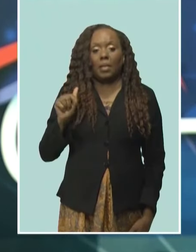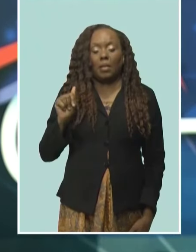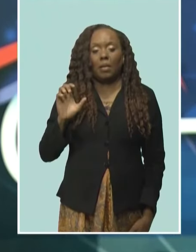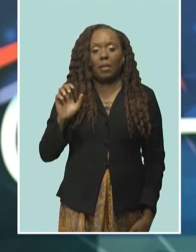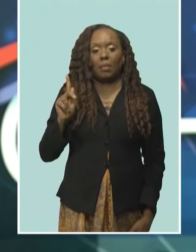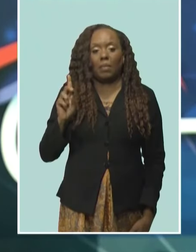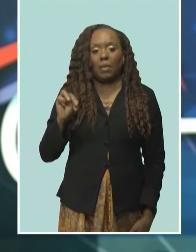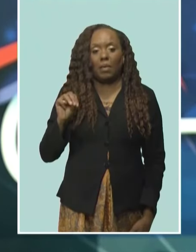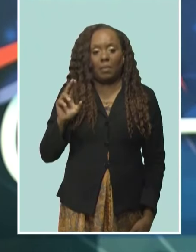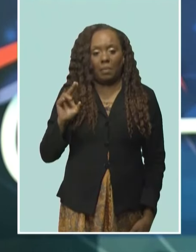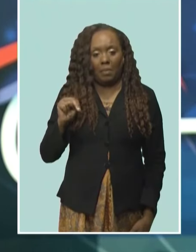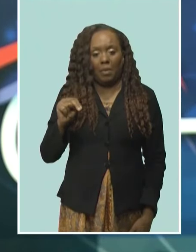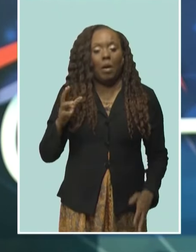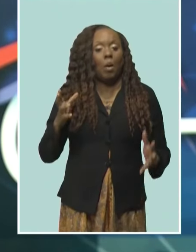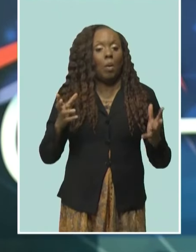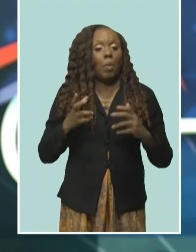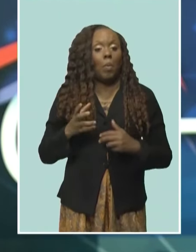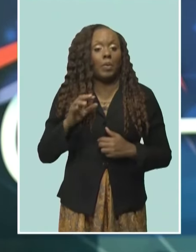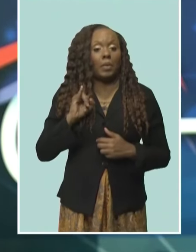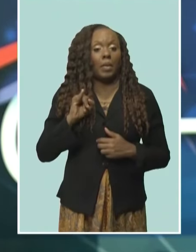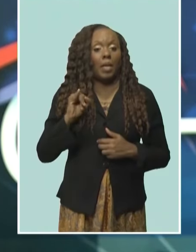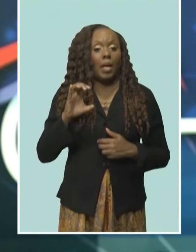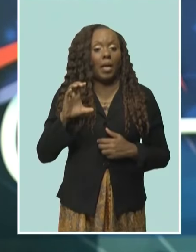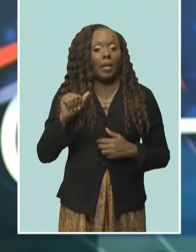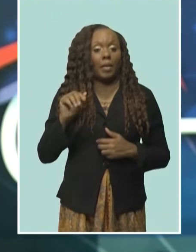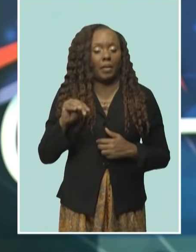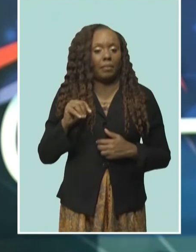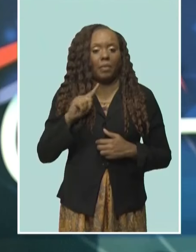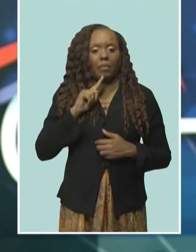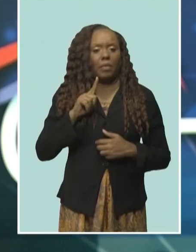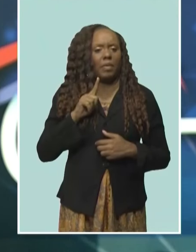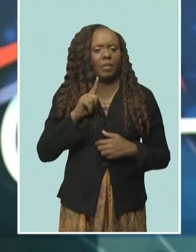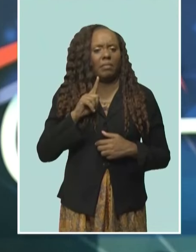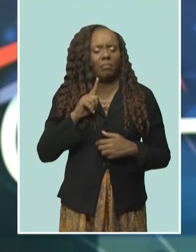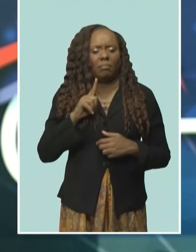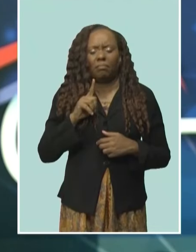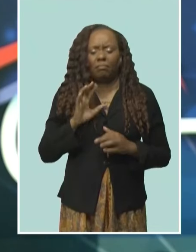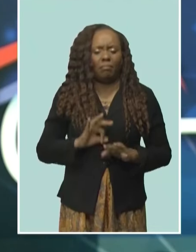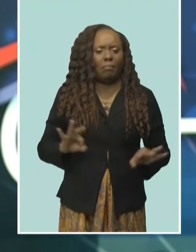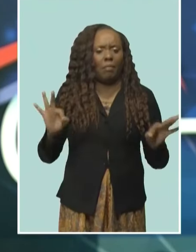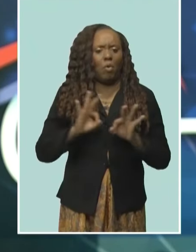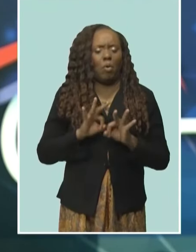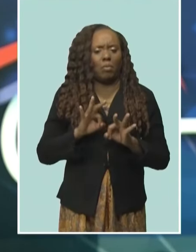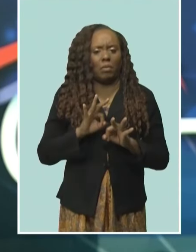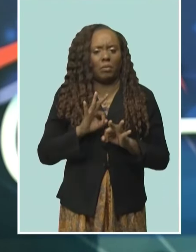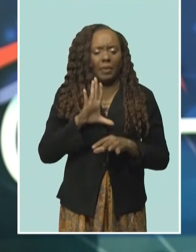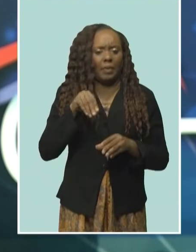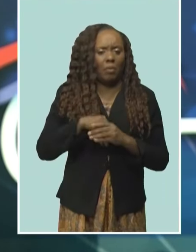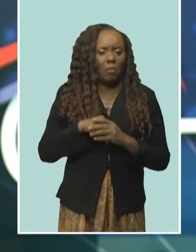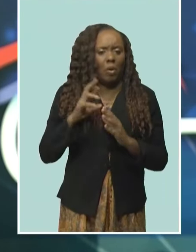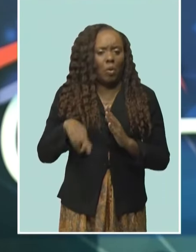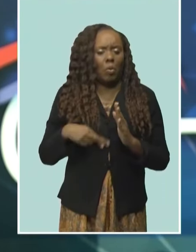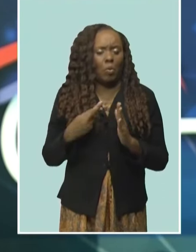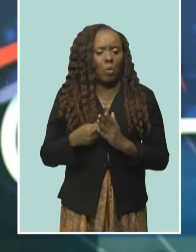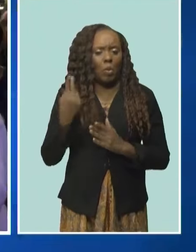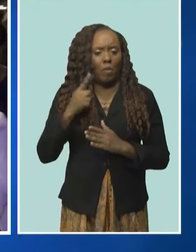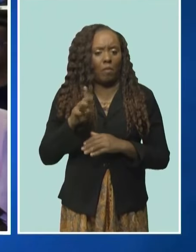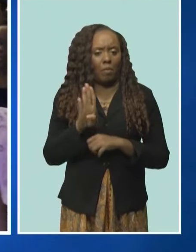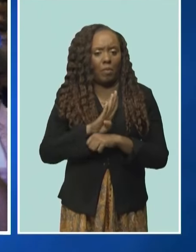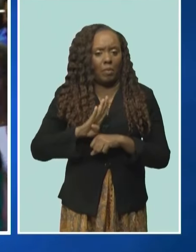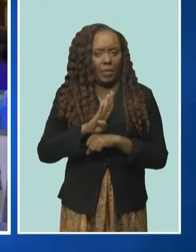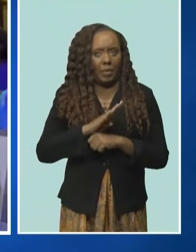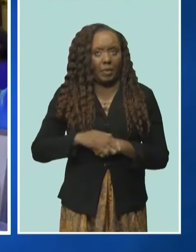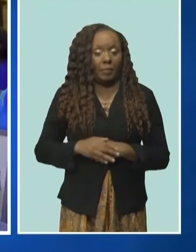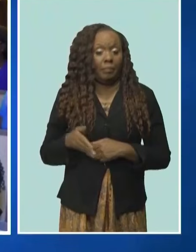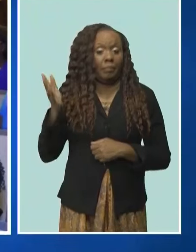Chartered Accountants of Barbados, ICAB, to play a significant role in national development. Addressing ICAB's 50th Annual General